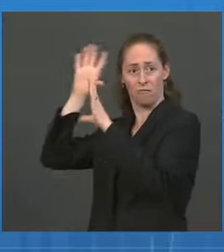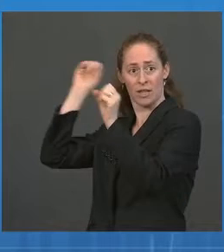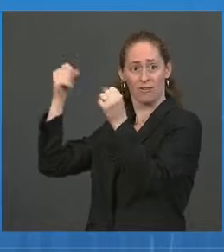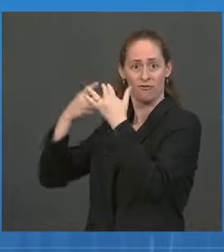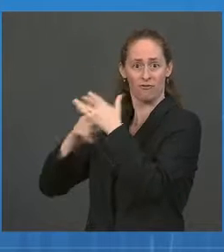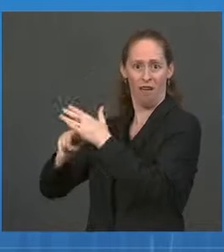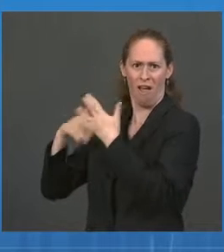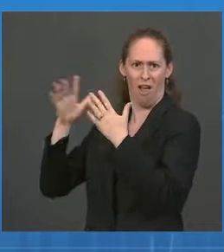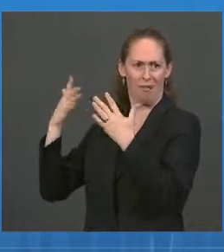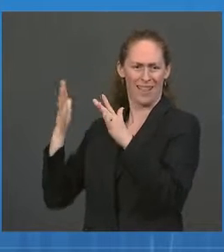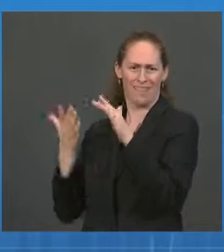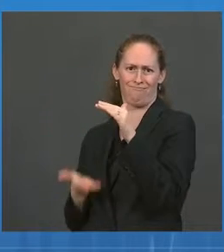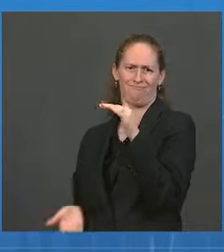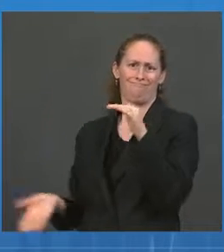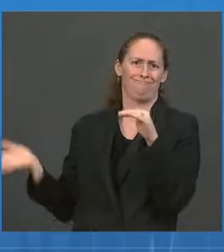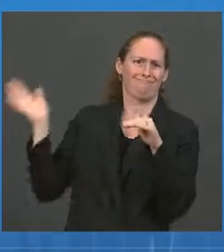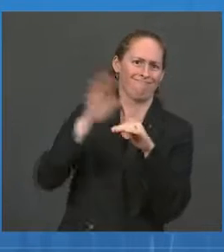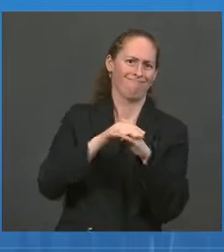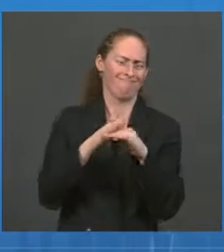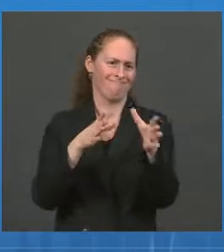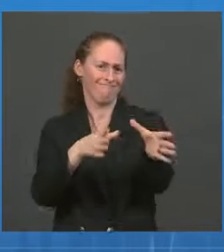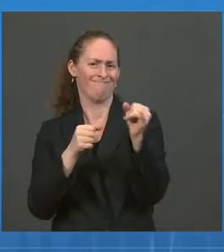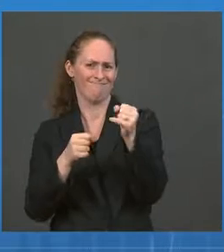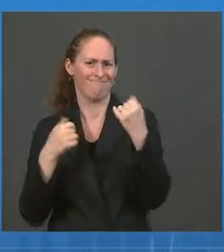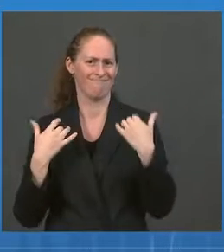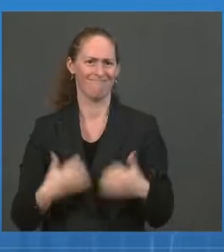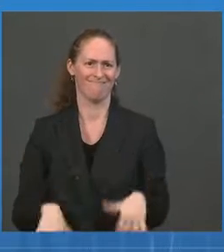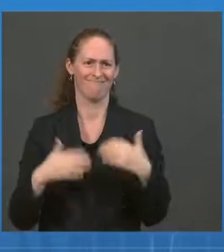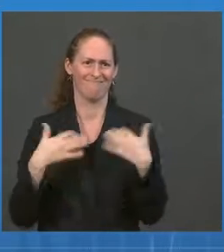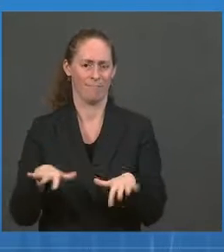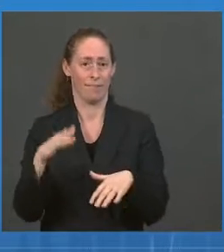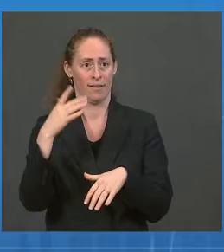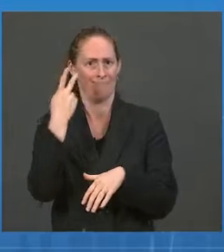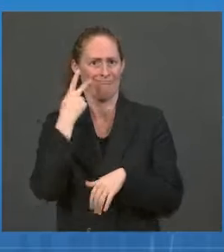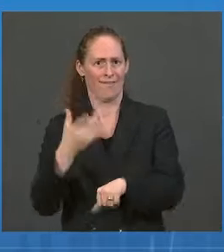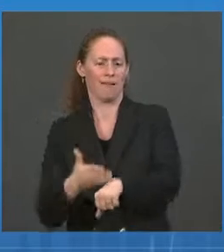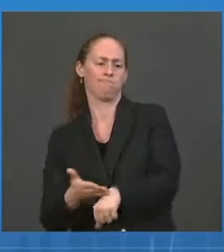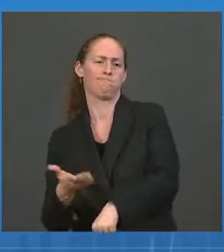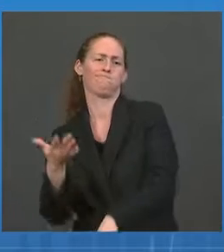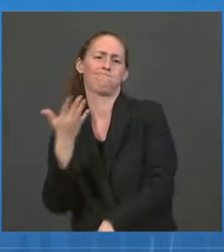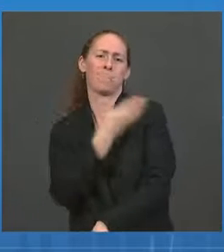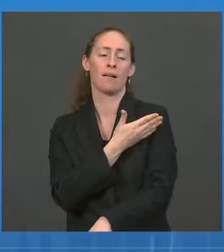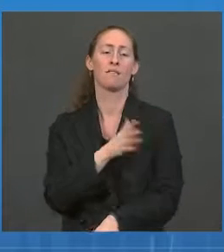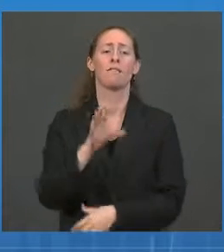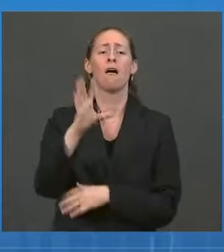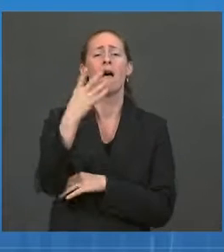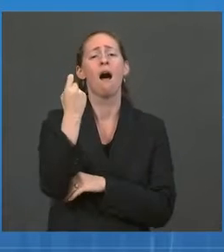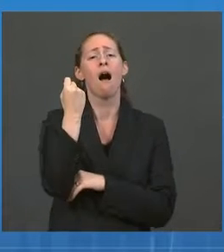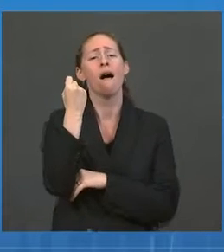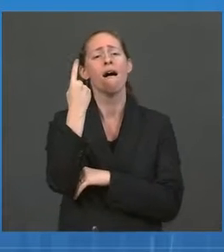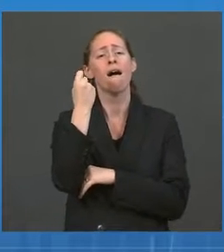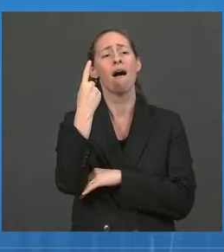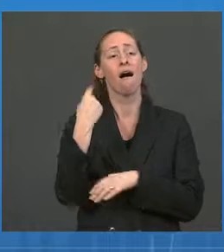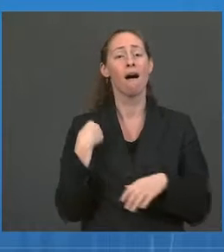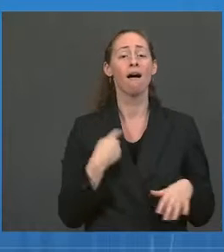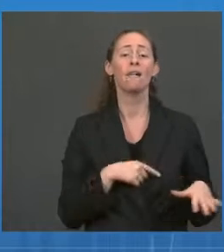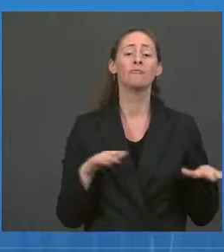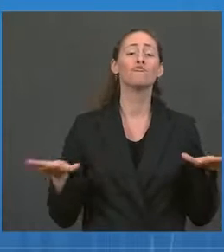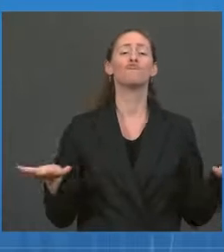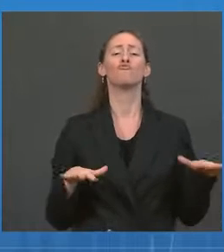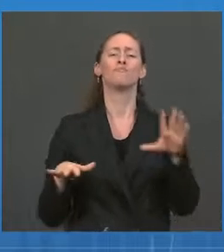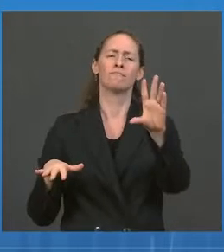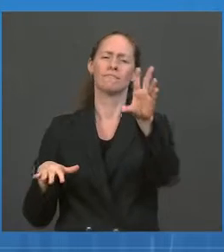This is clearly significant progress. But at the same time, we cannot let up, especially in light of the more